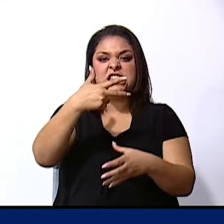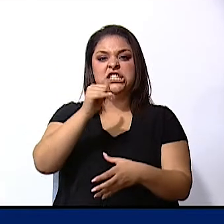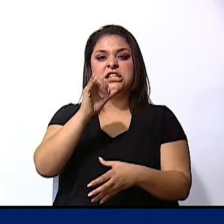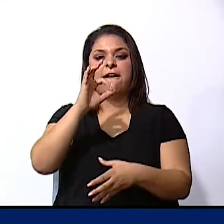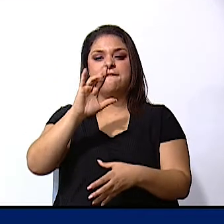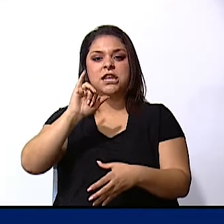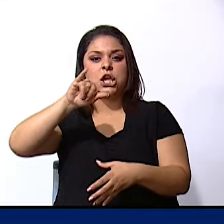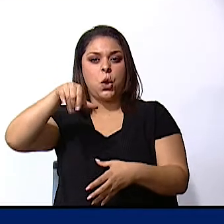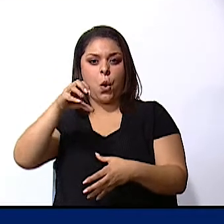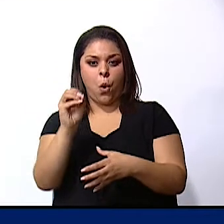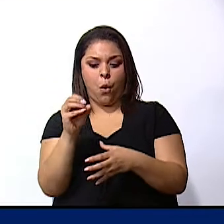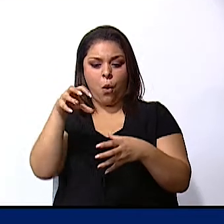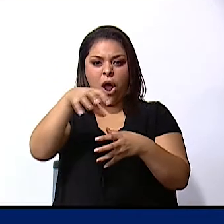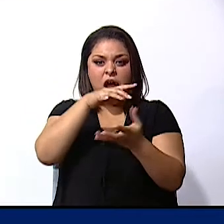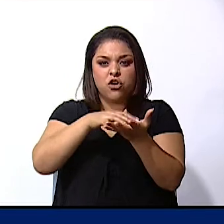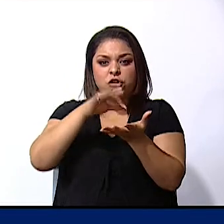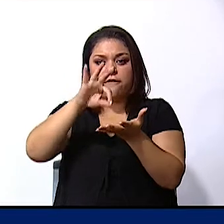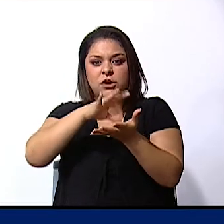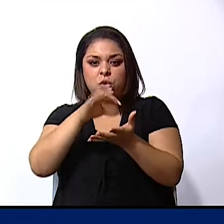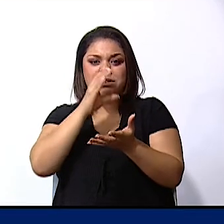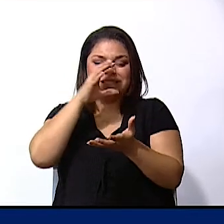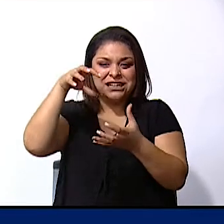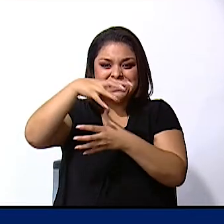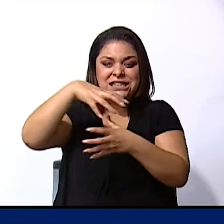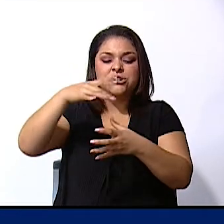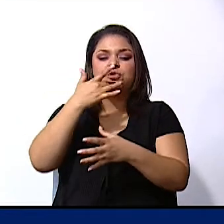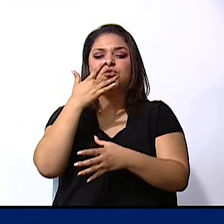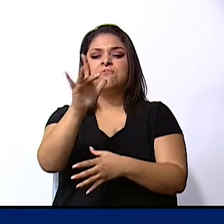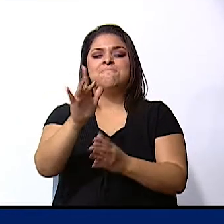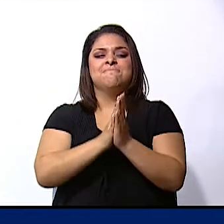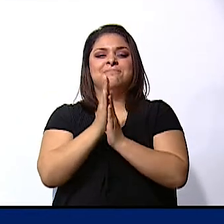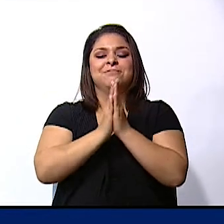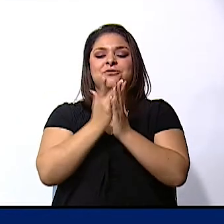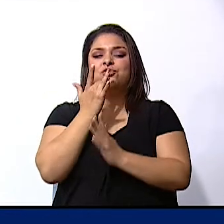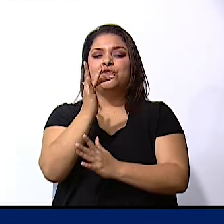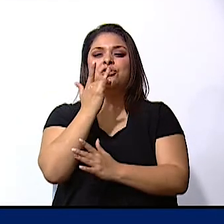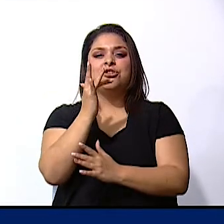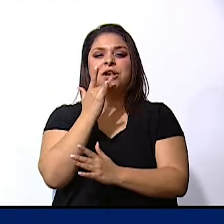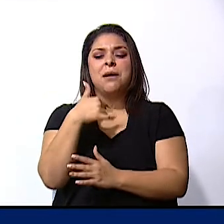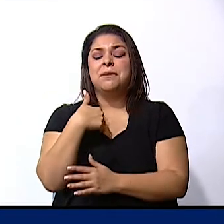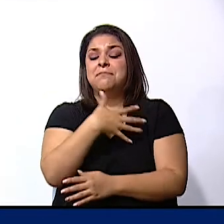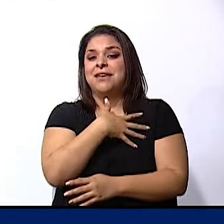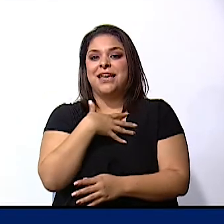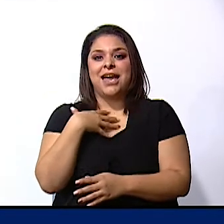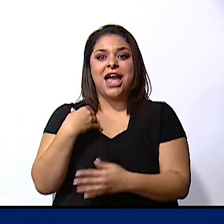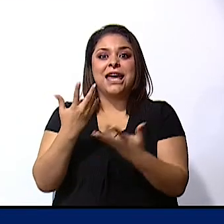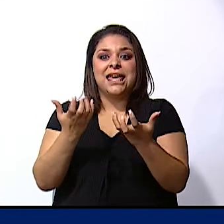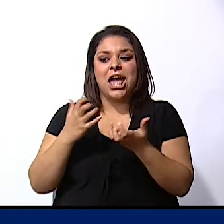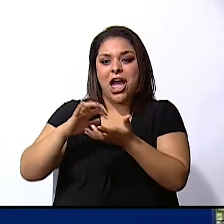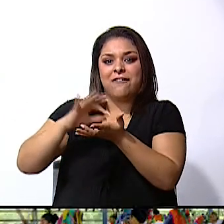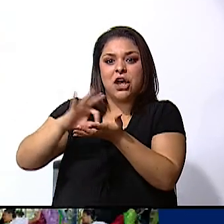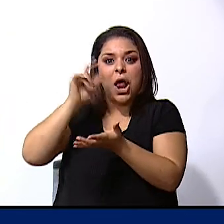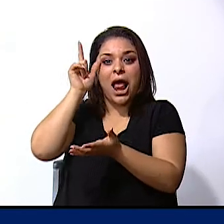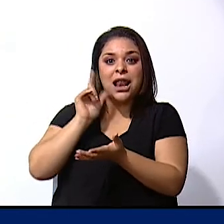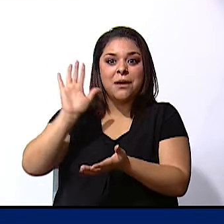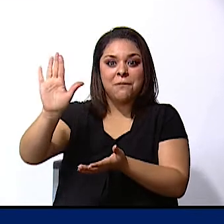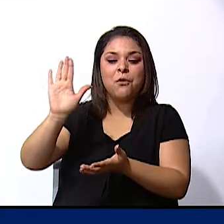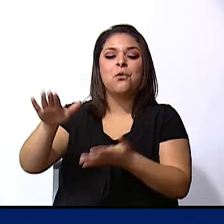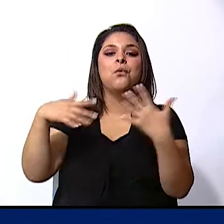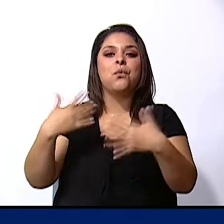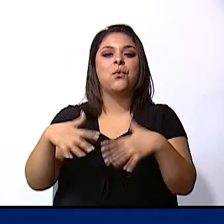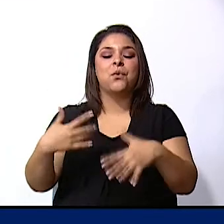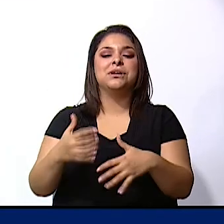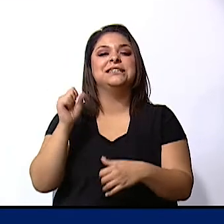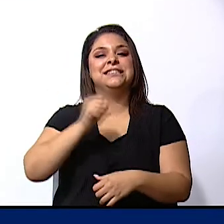wow i would like to have some raisin beans right now so do i